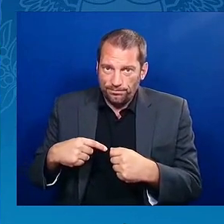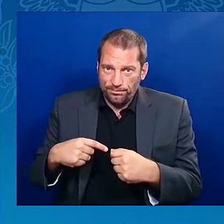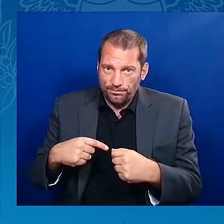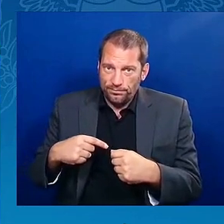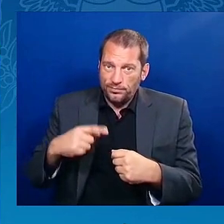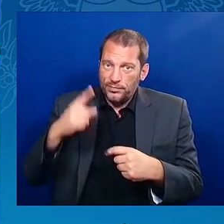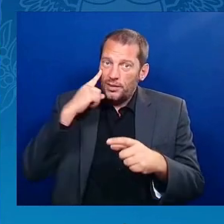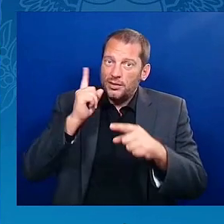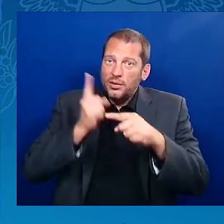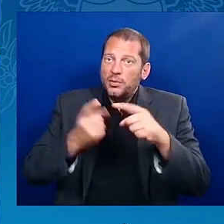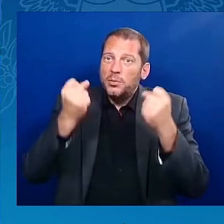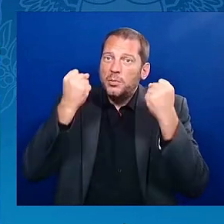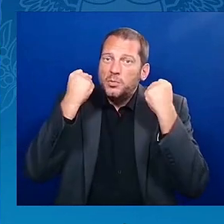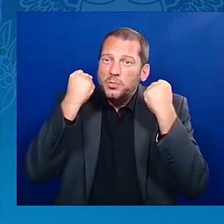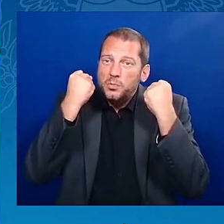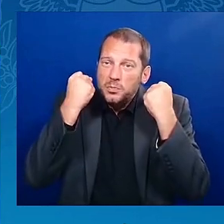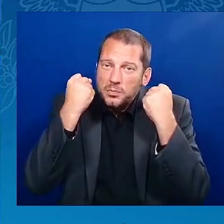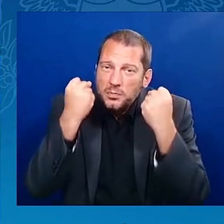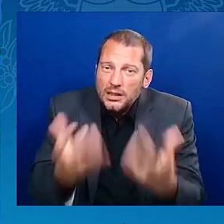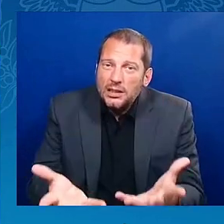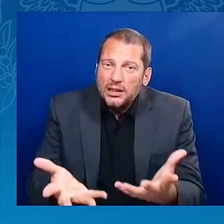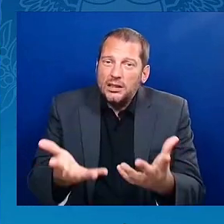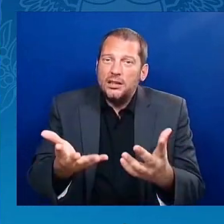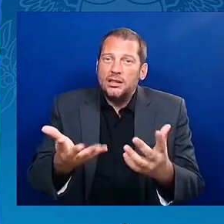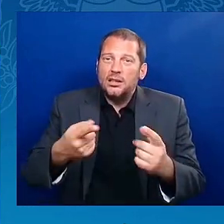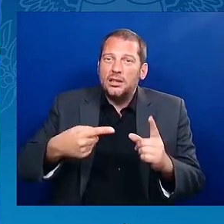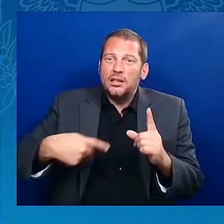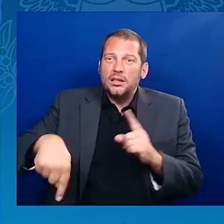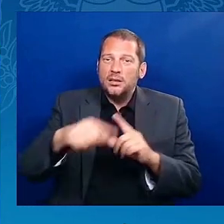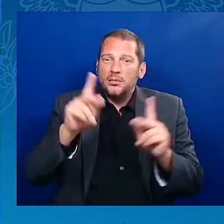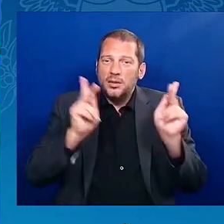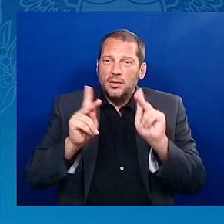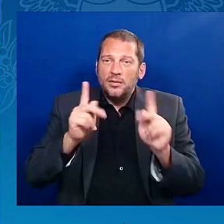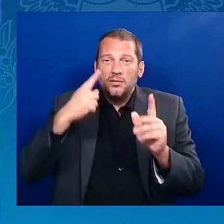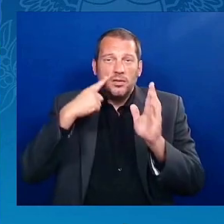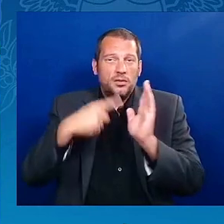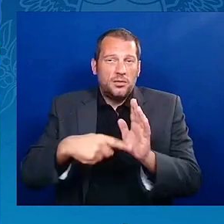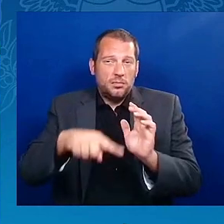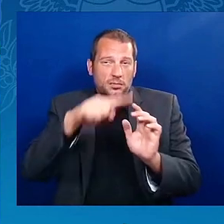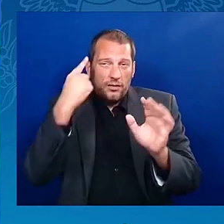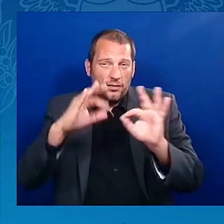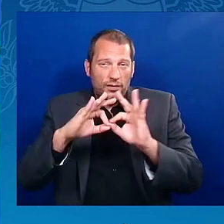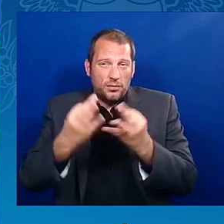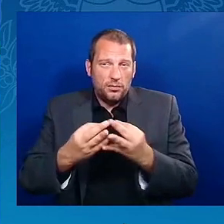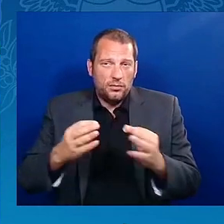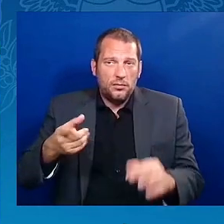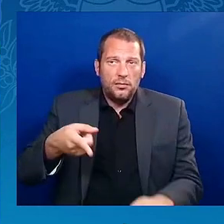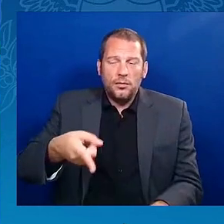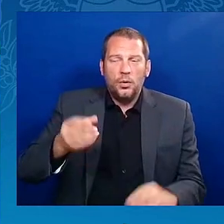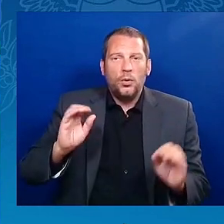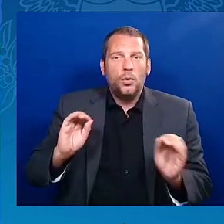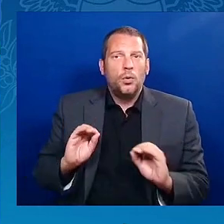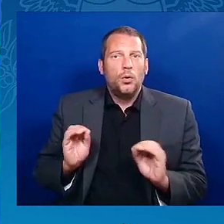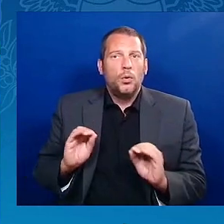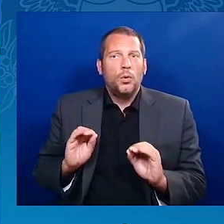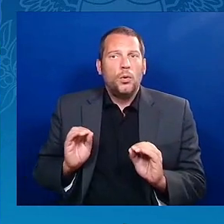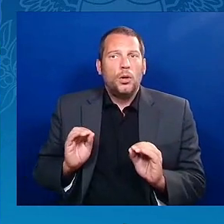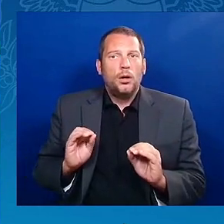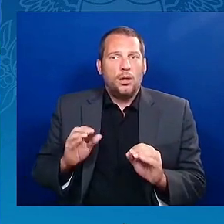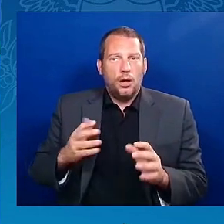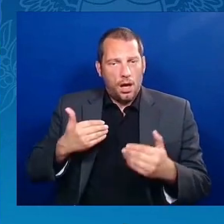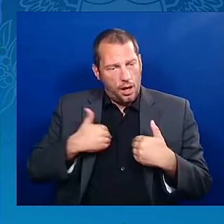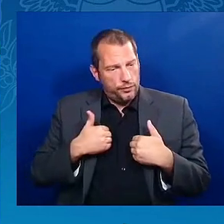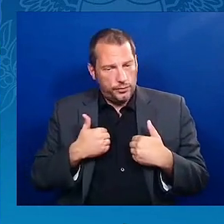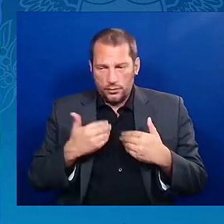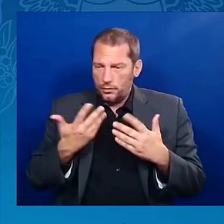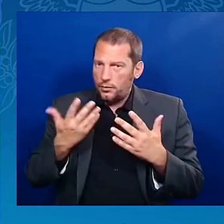history in their immediate family of homeownership. What are we doing to give them a boost? So we are proposing a policy,